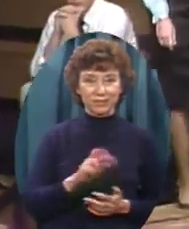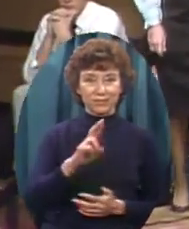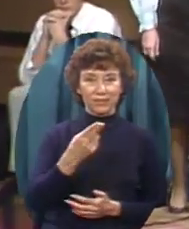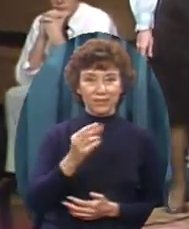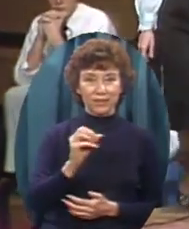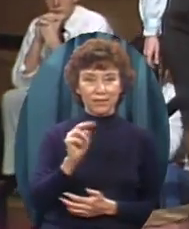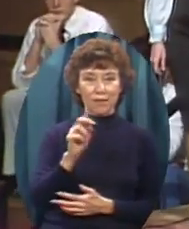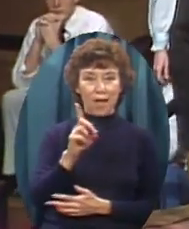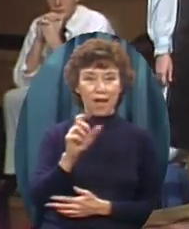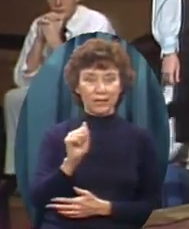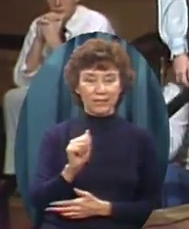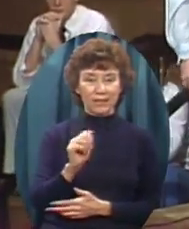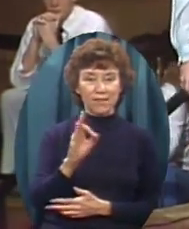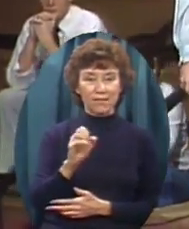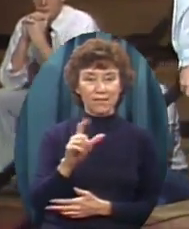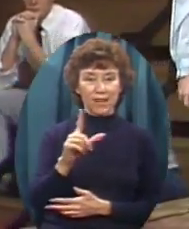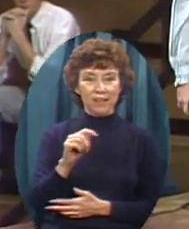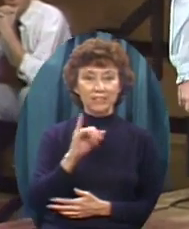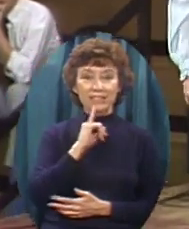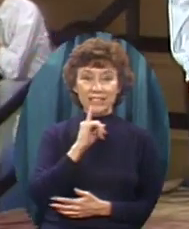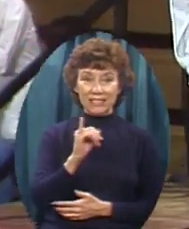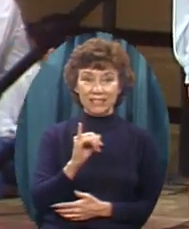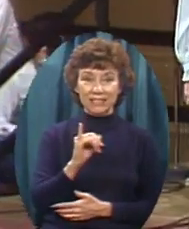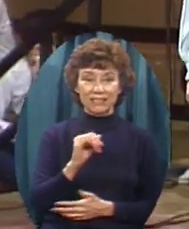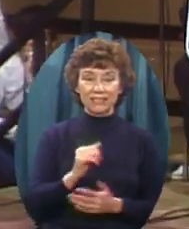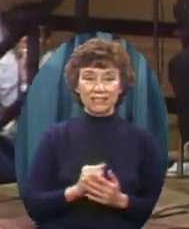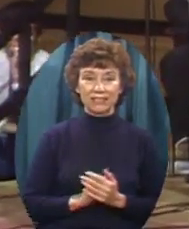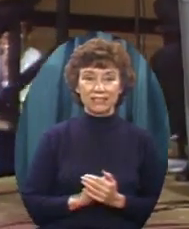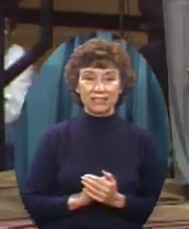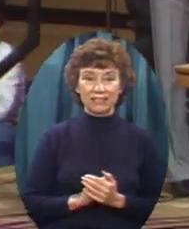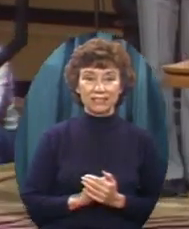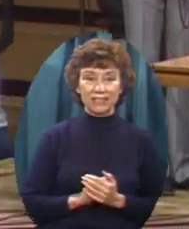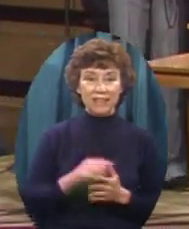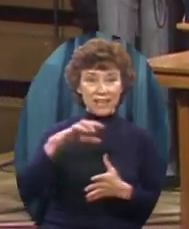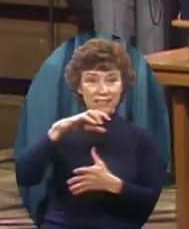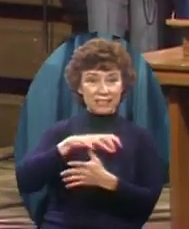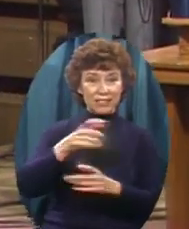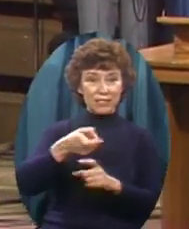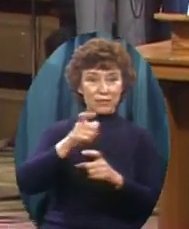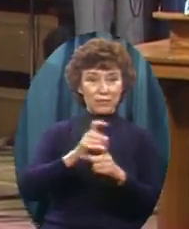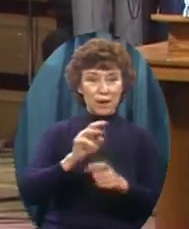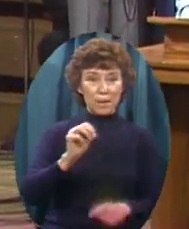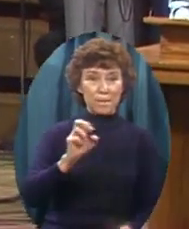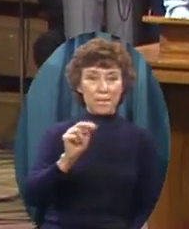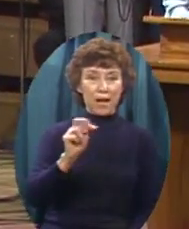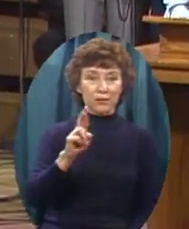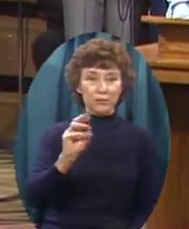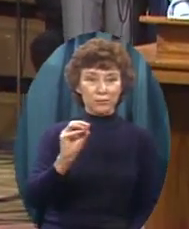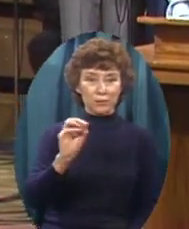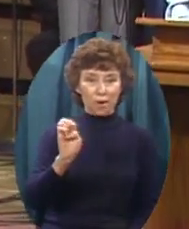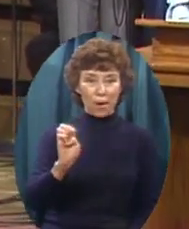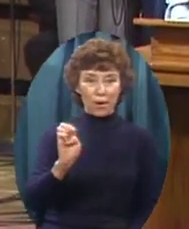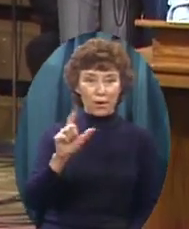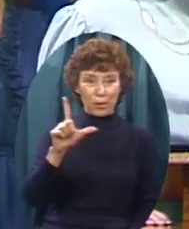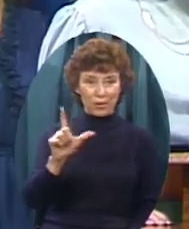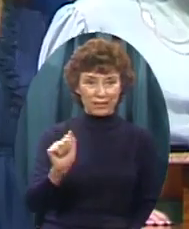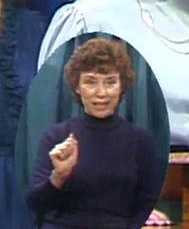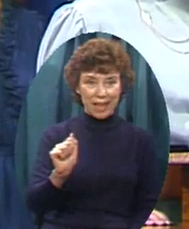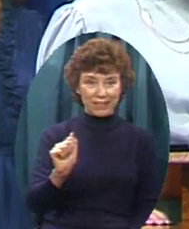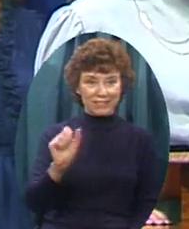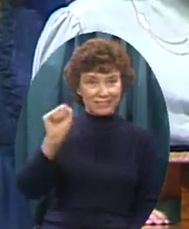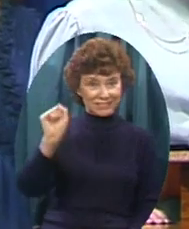Rhonda Feltz is Let's see You're a senior from Monroe, Louisiana Way down south